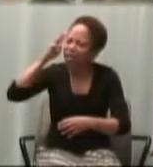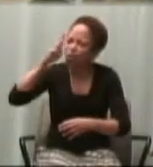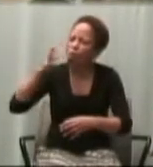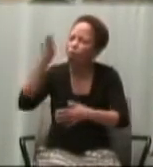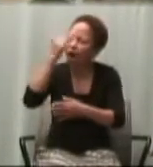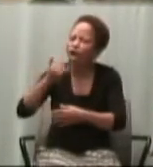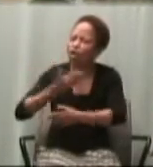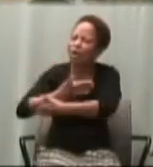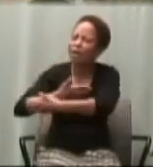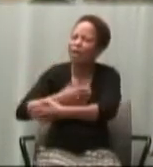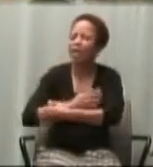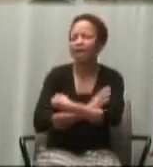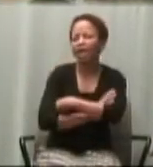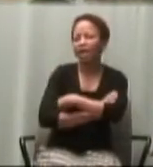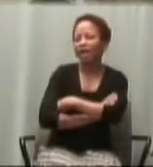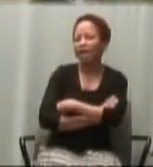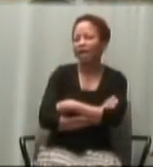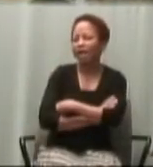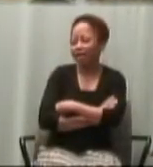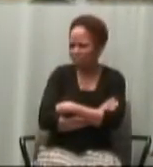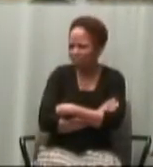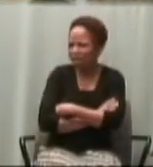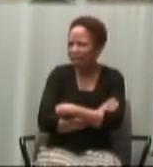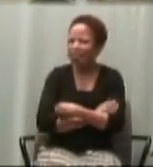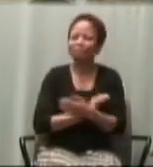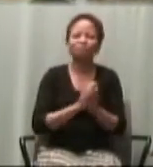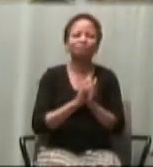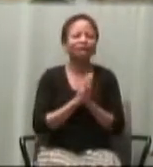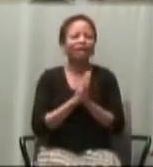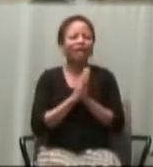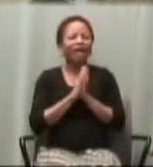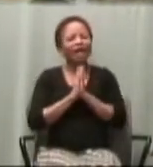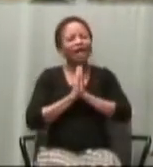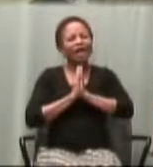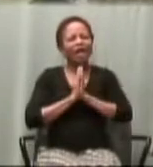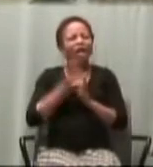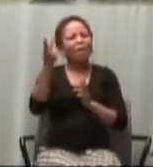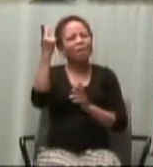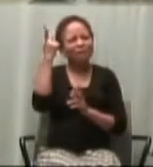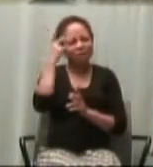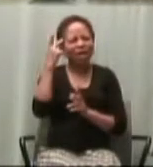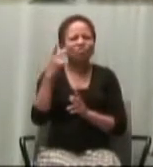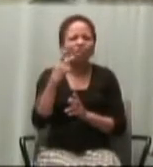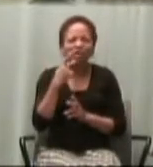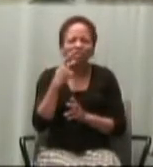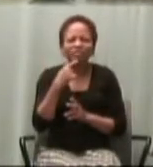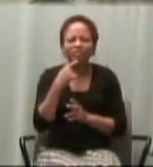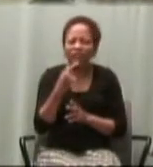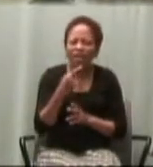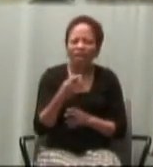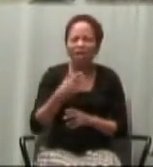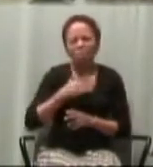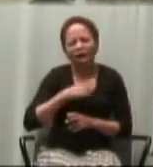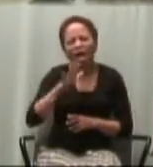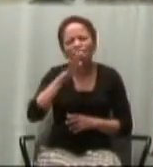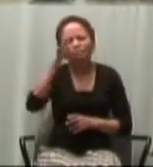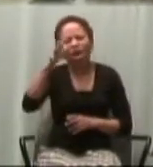And we get the normal, well, my grandparents did it.